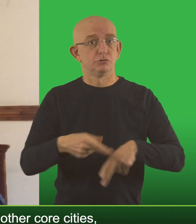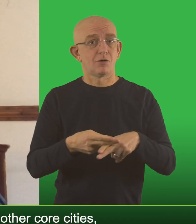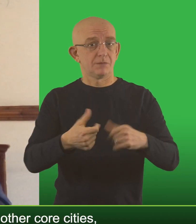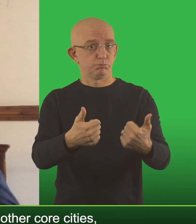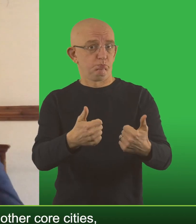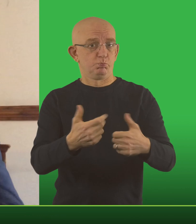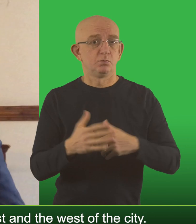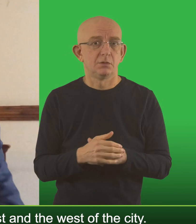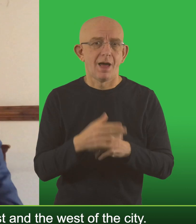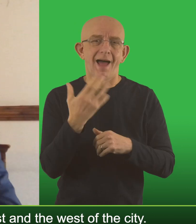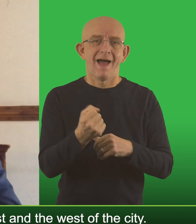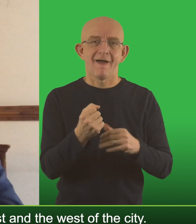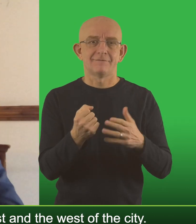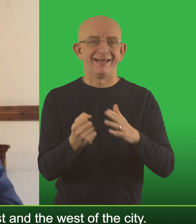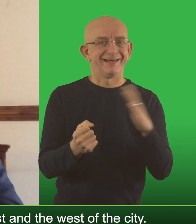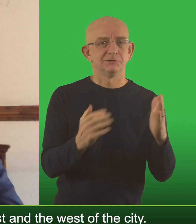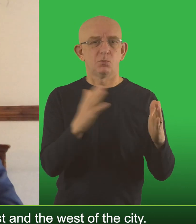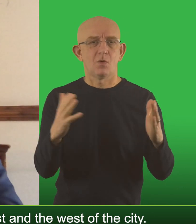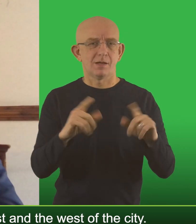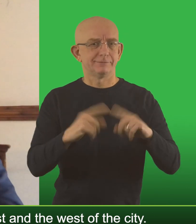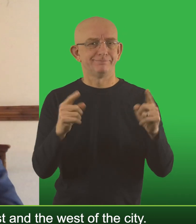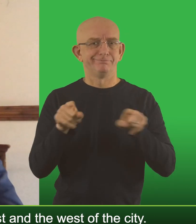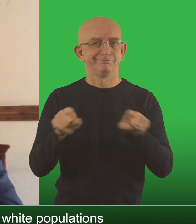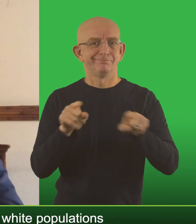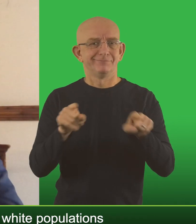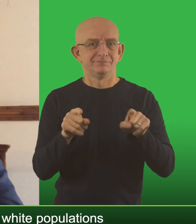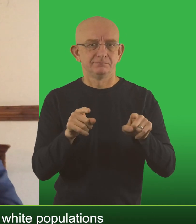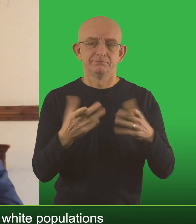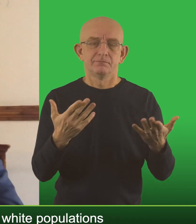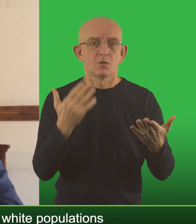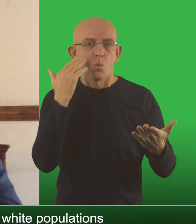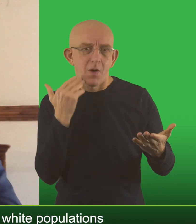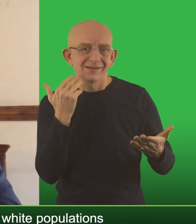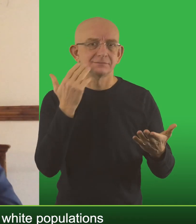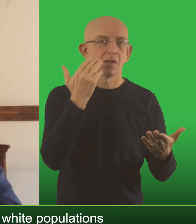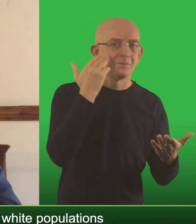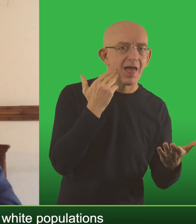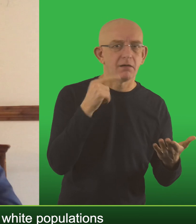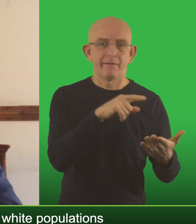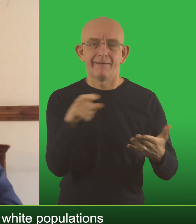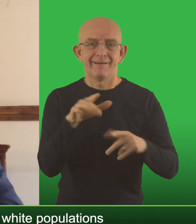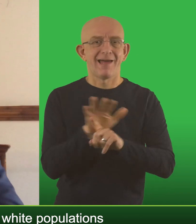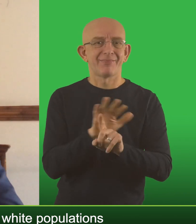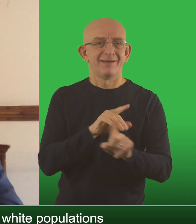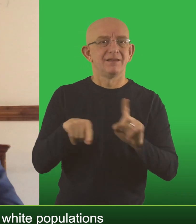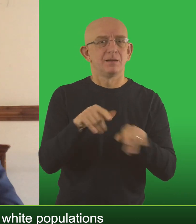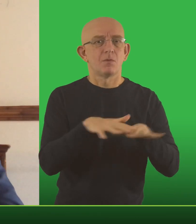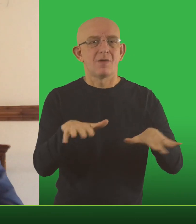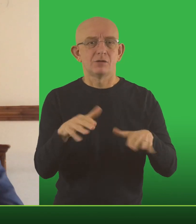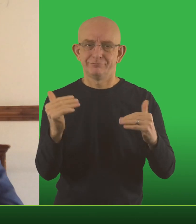and that's good news there's still a gap between the east and the west of the city there's still a gap between white populations and black and minority ethnic